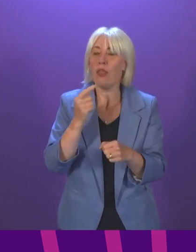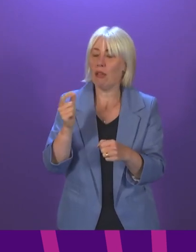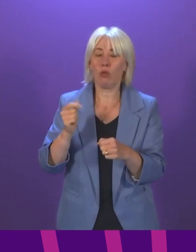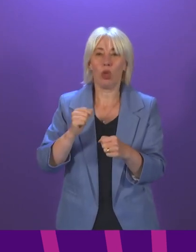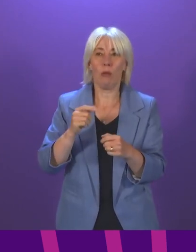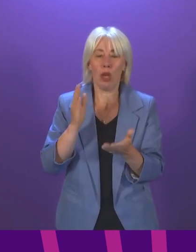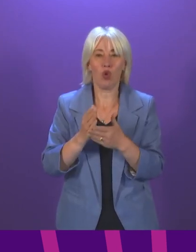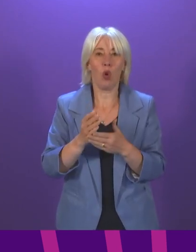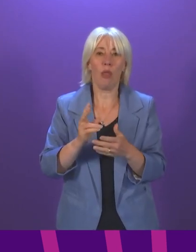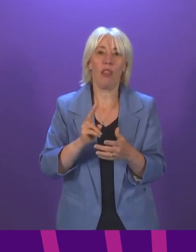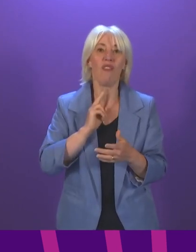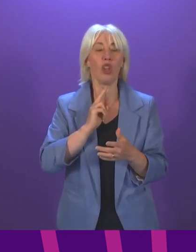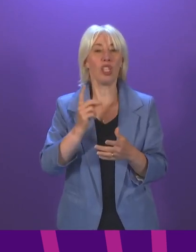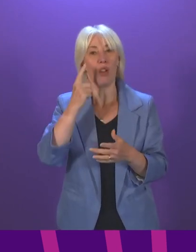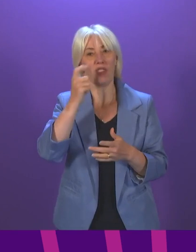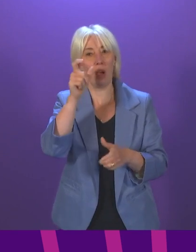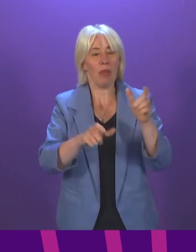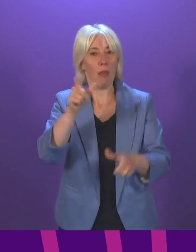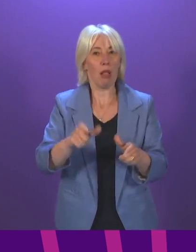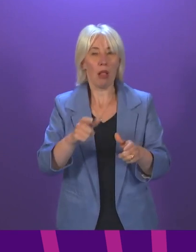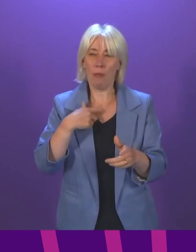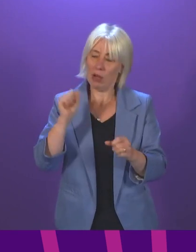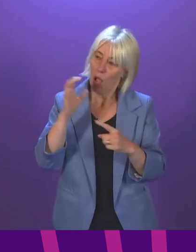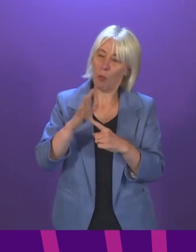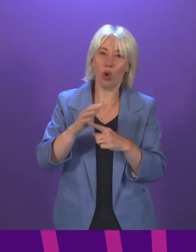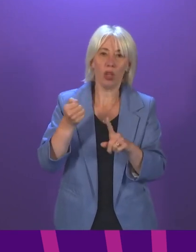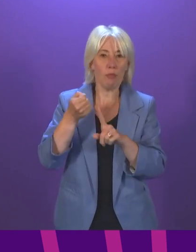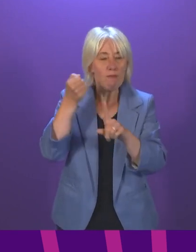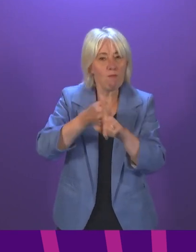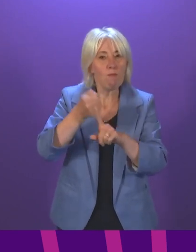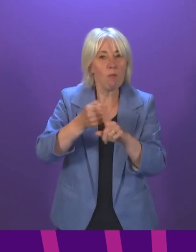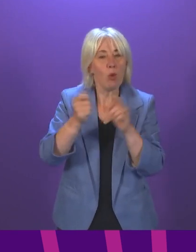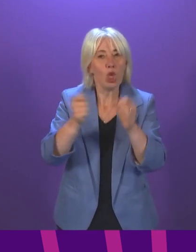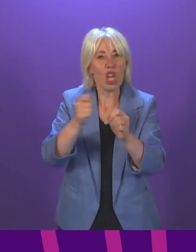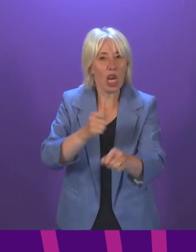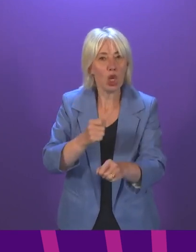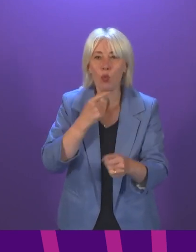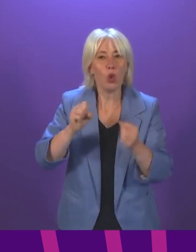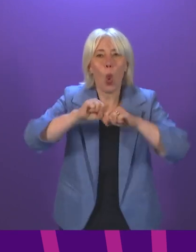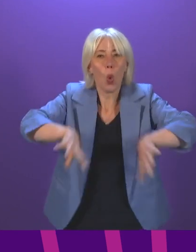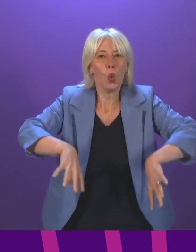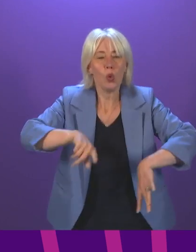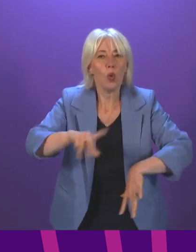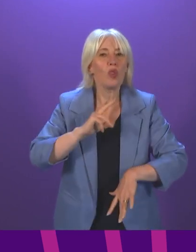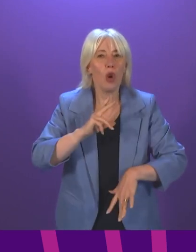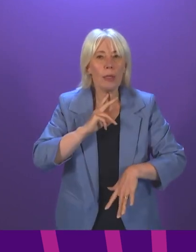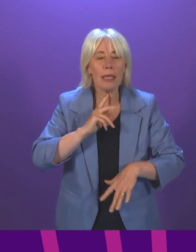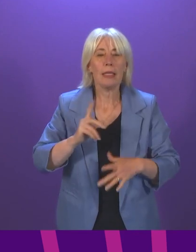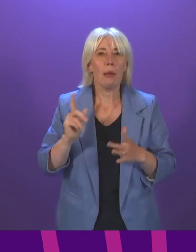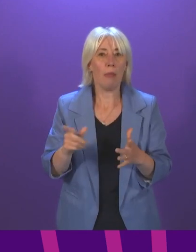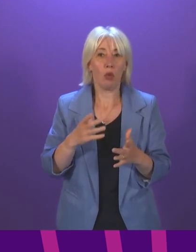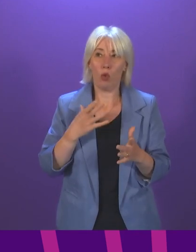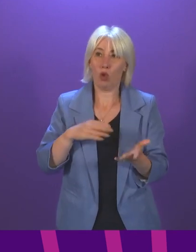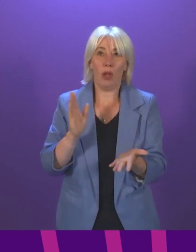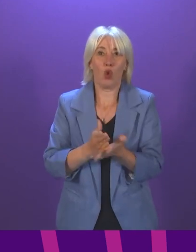voices of young people who have been so important in pushing for change aren't lost? First Minister. I